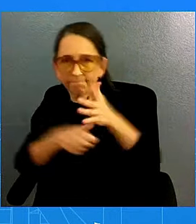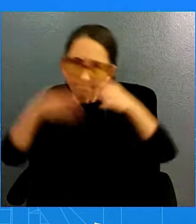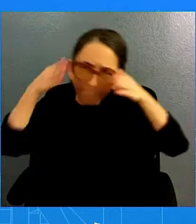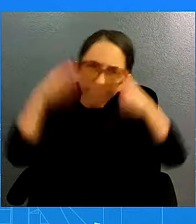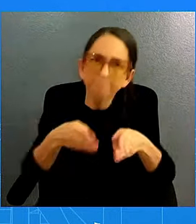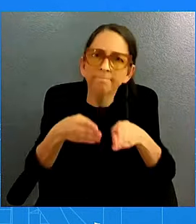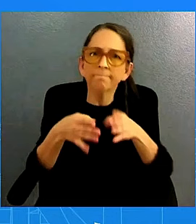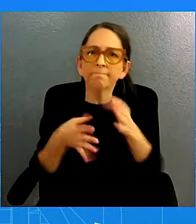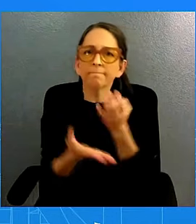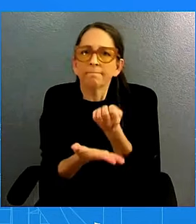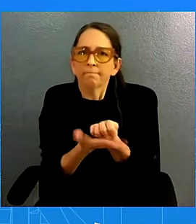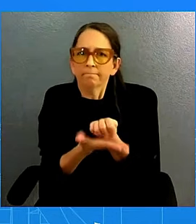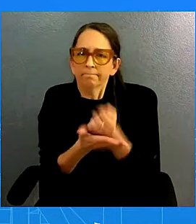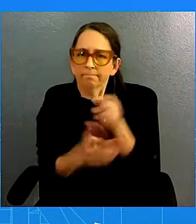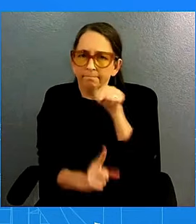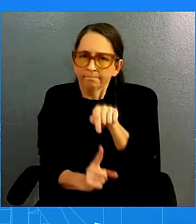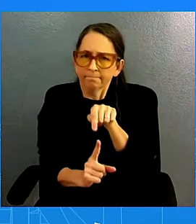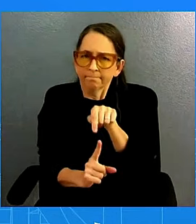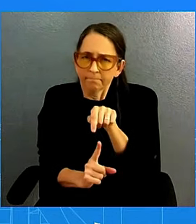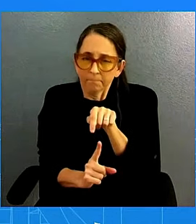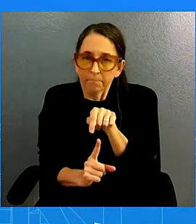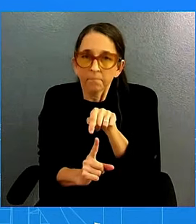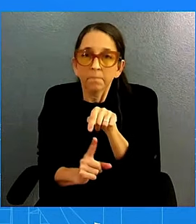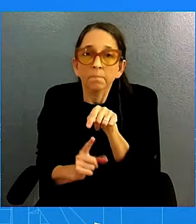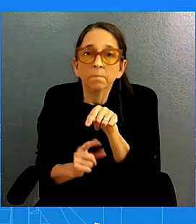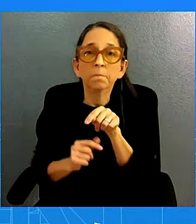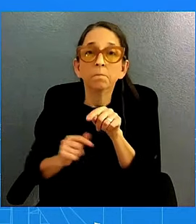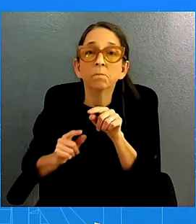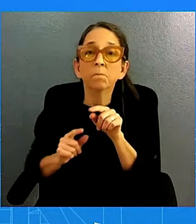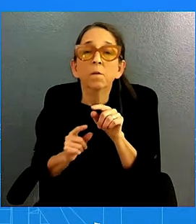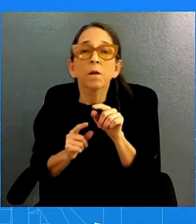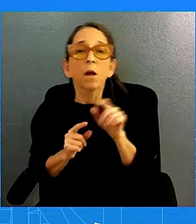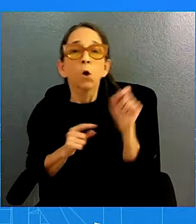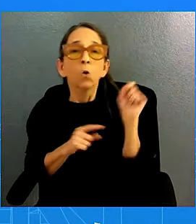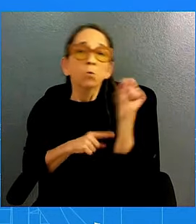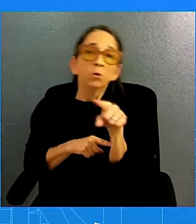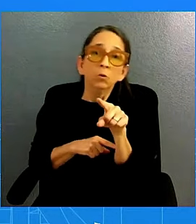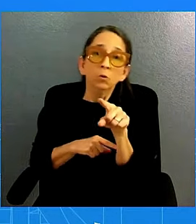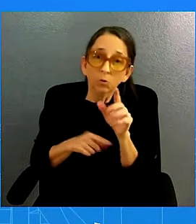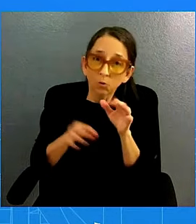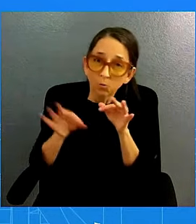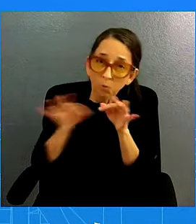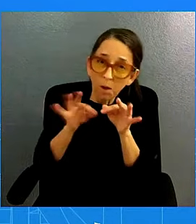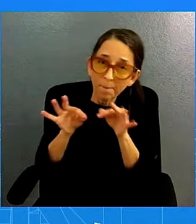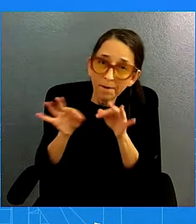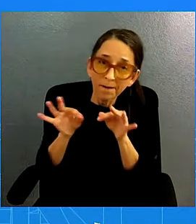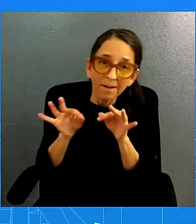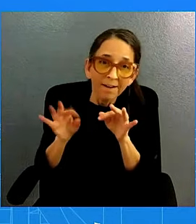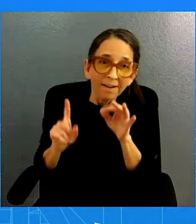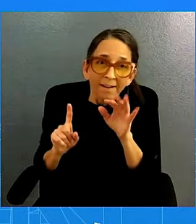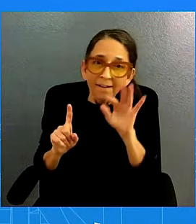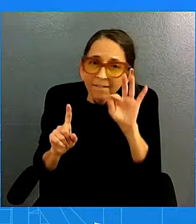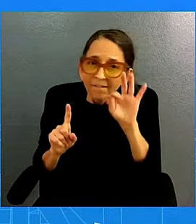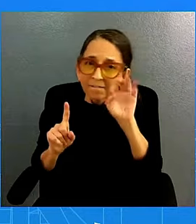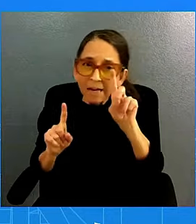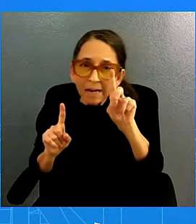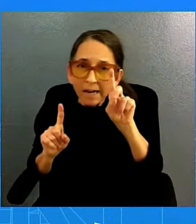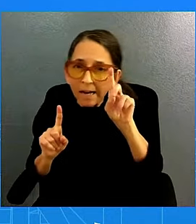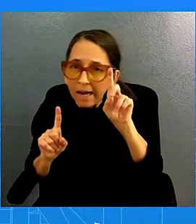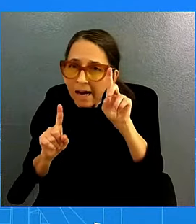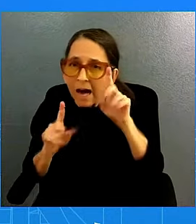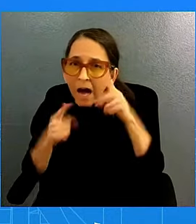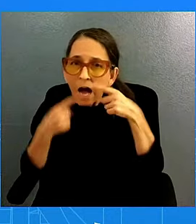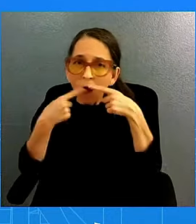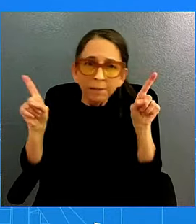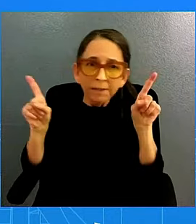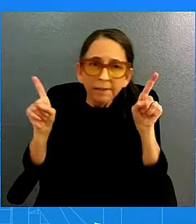You've described the Fed's announcement today as a moment of progress. But just to put a finer point on it, does the President agree with the assessment of many that this